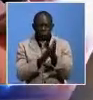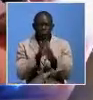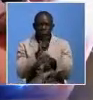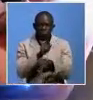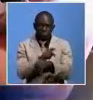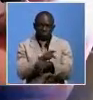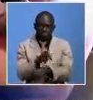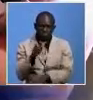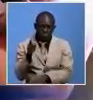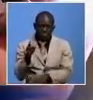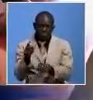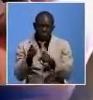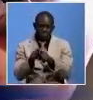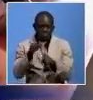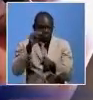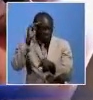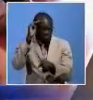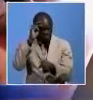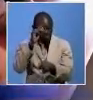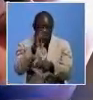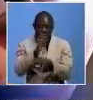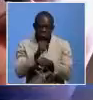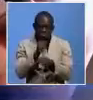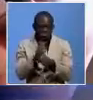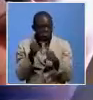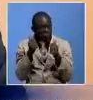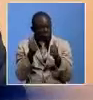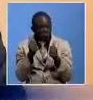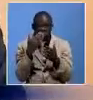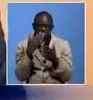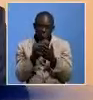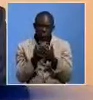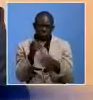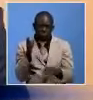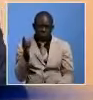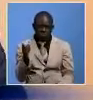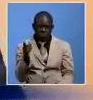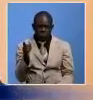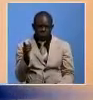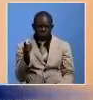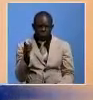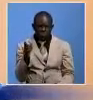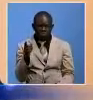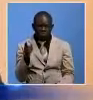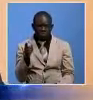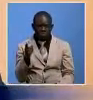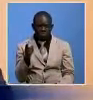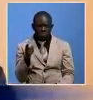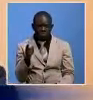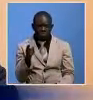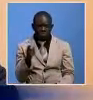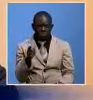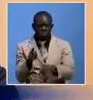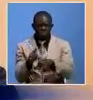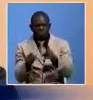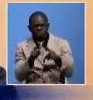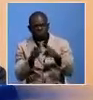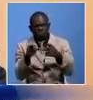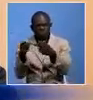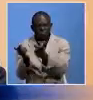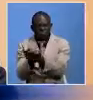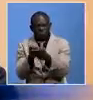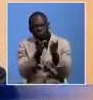done on the ground. I have taken time myself to visit one or two sites where